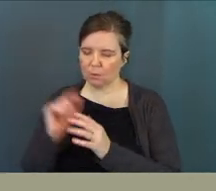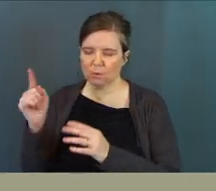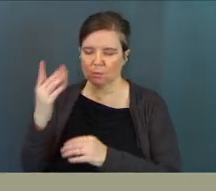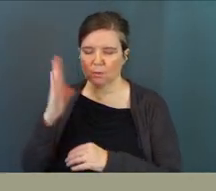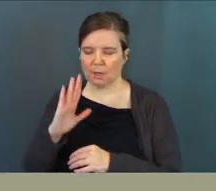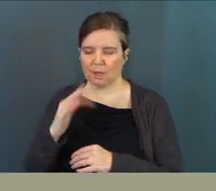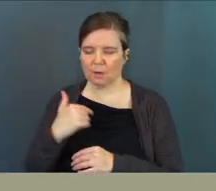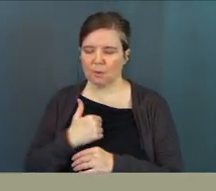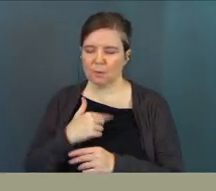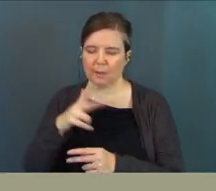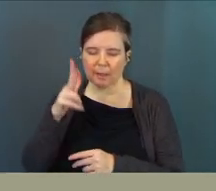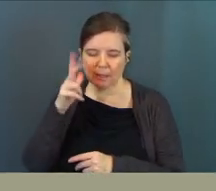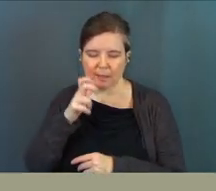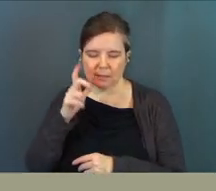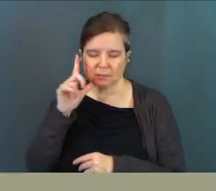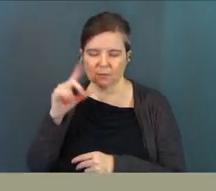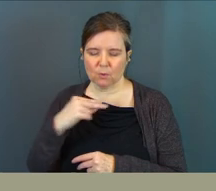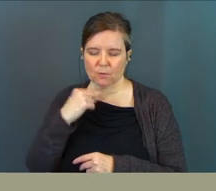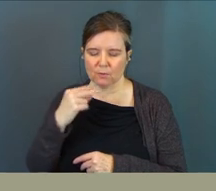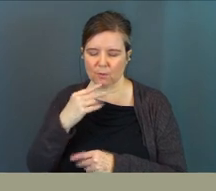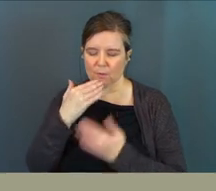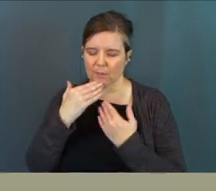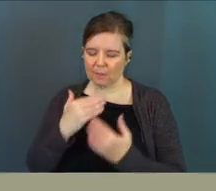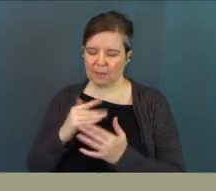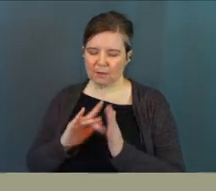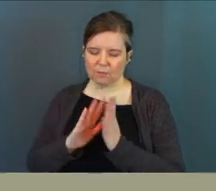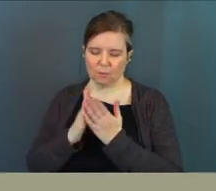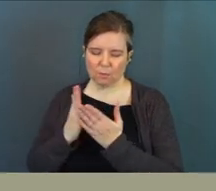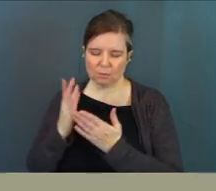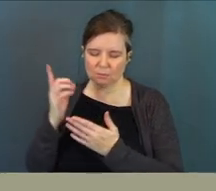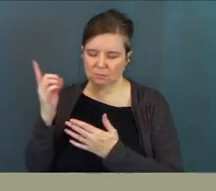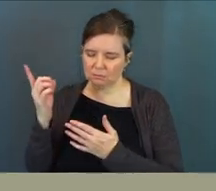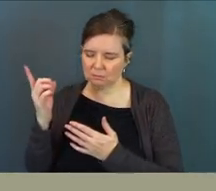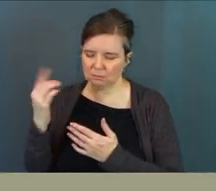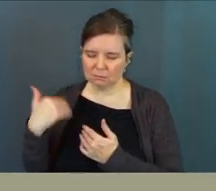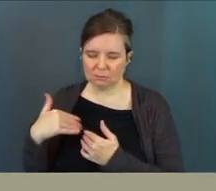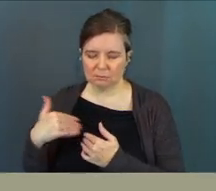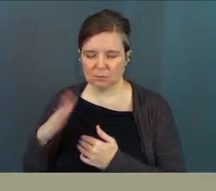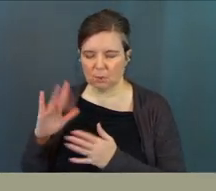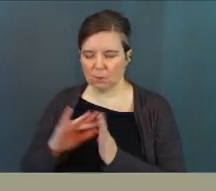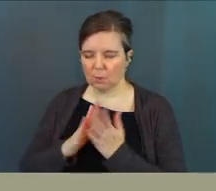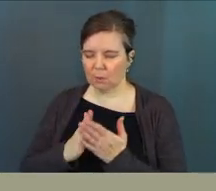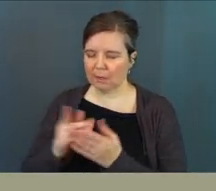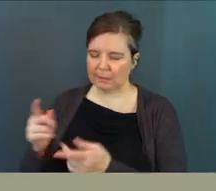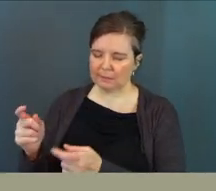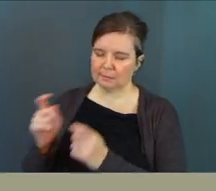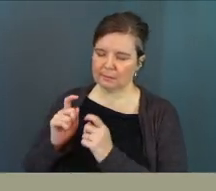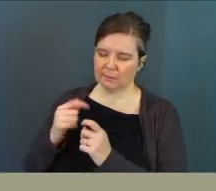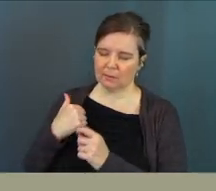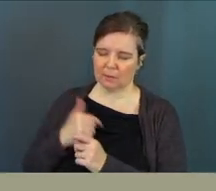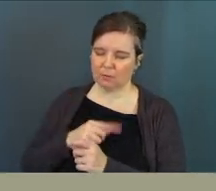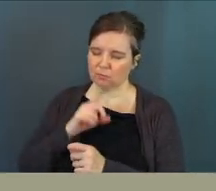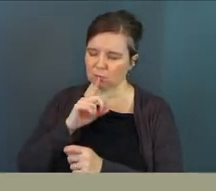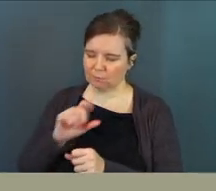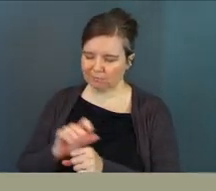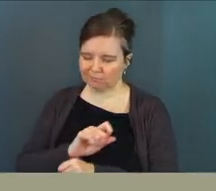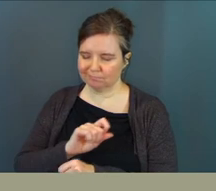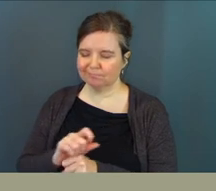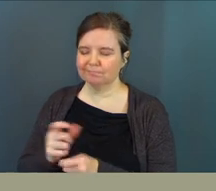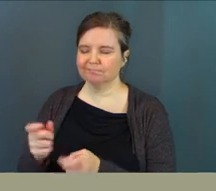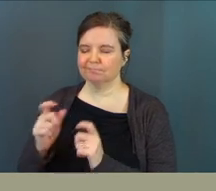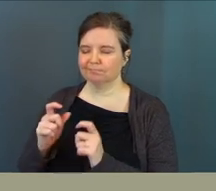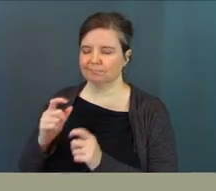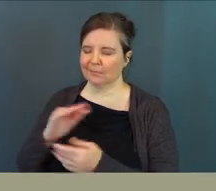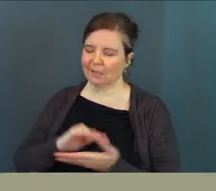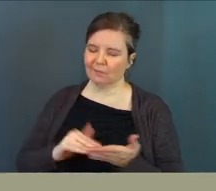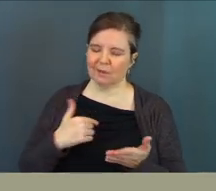you, God. We get to listen for your voice. We thank you for your word, God. God, your word that is a gift to us, God. truly is, Lord. And